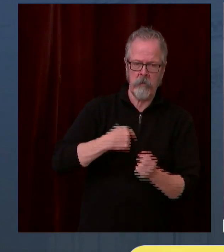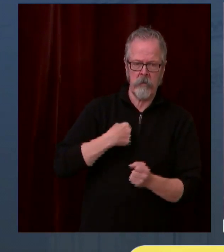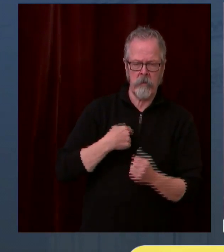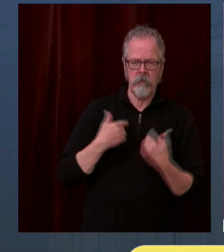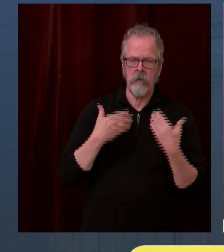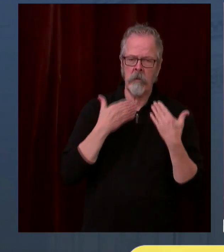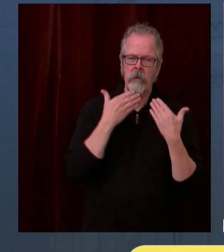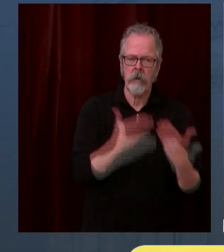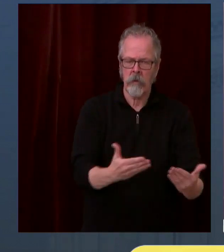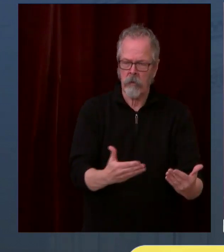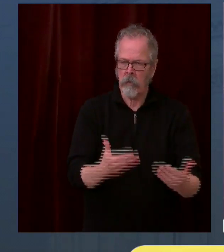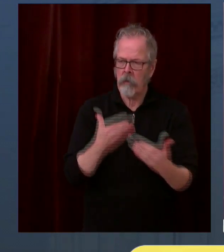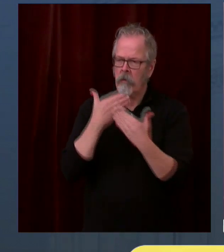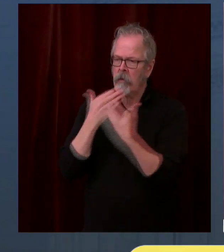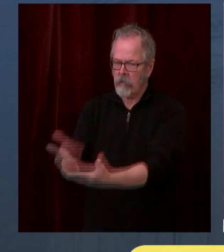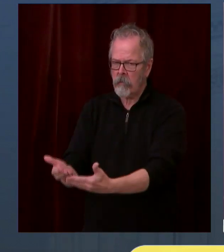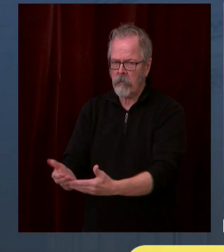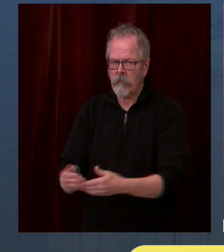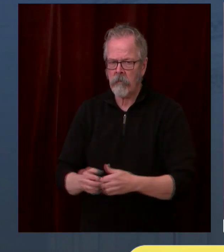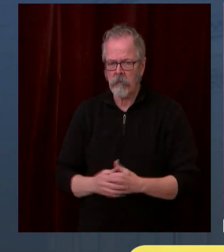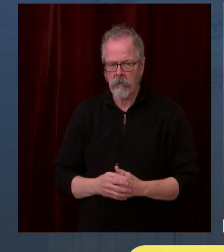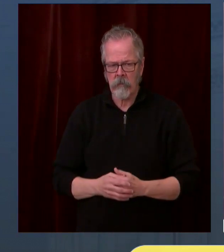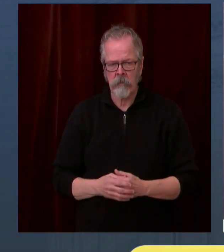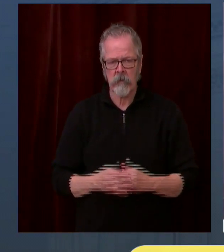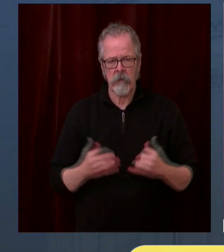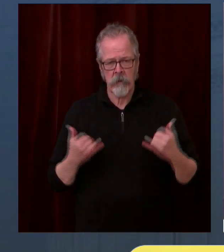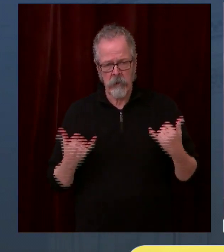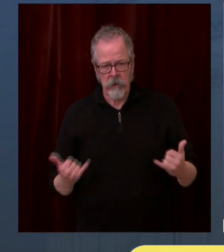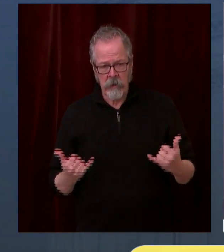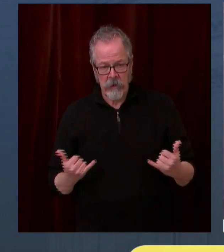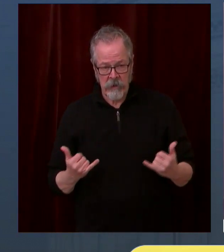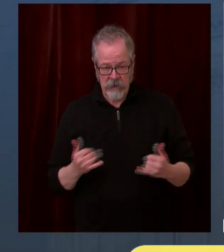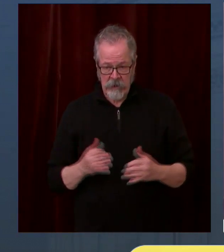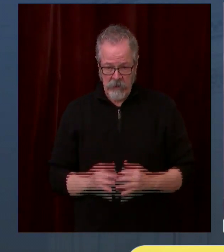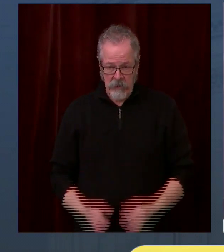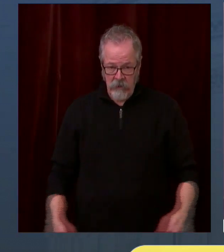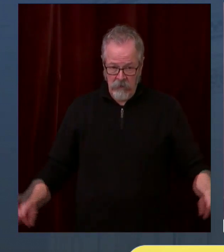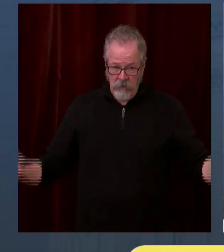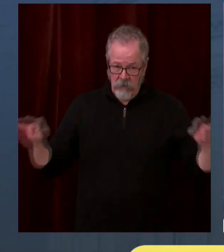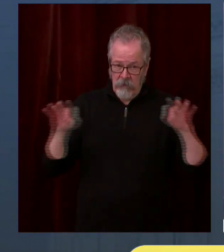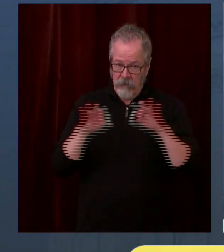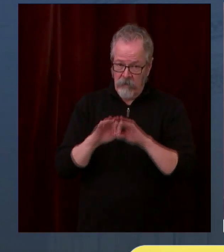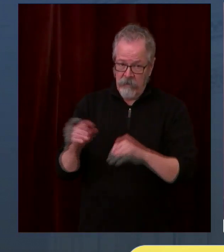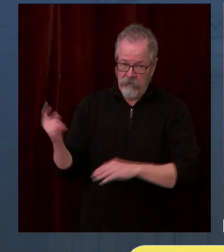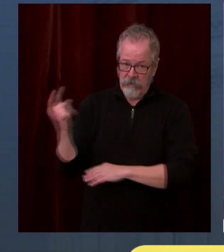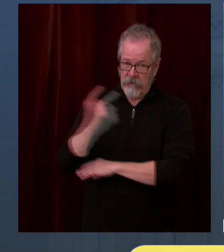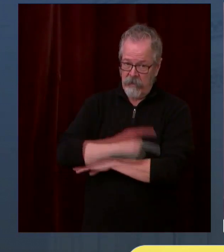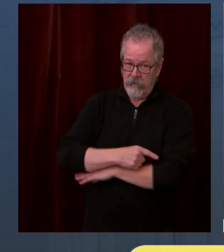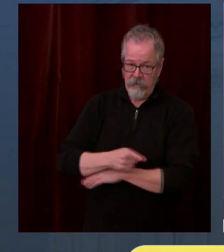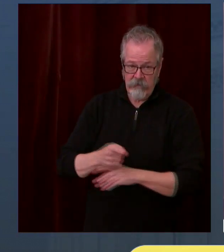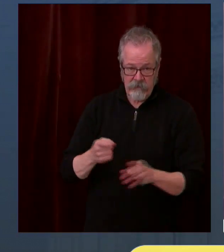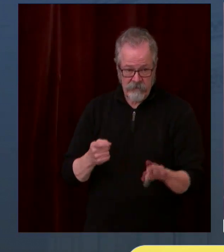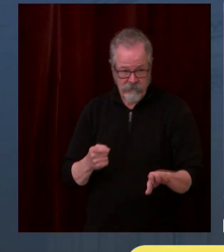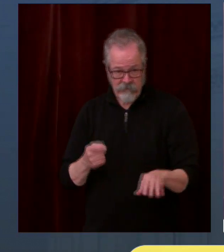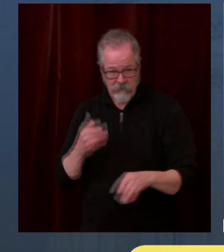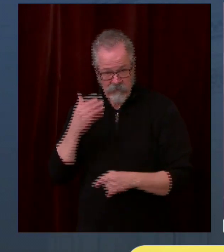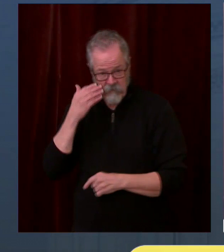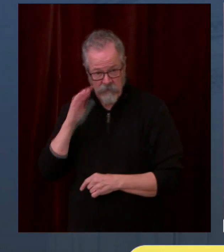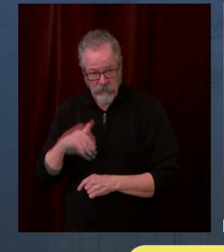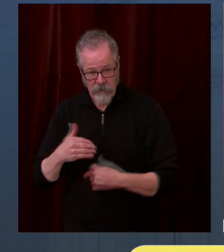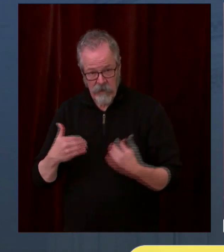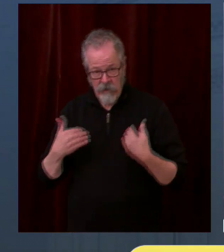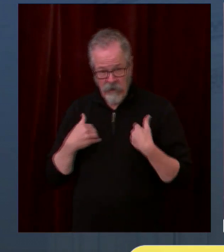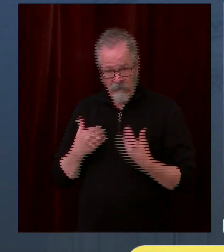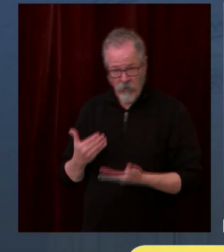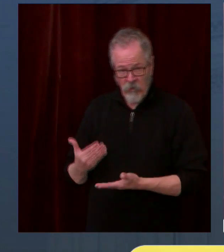Today is a really important day for the people of Washington. As you know, I am the new Secretary of Health and